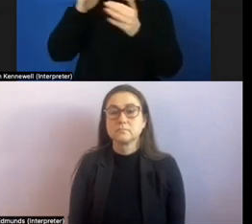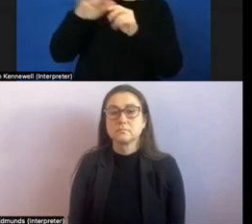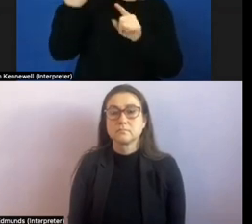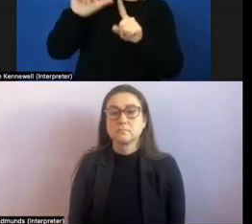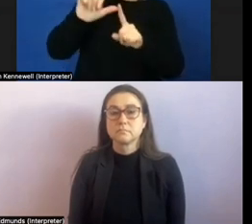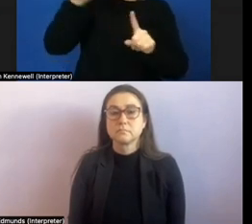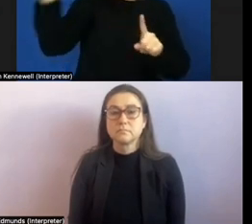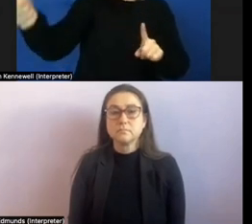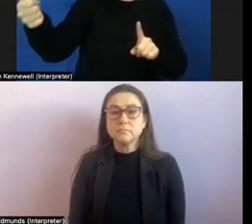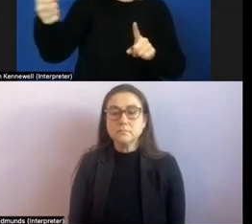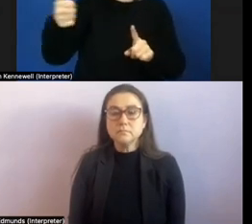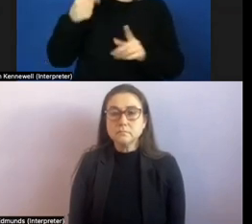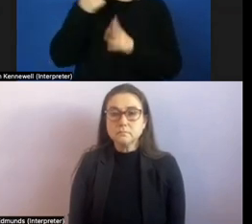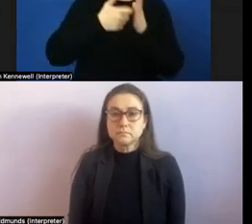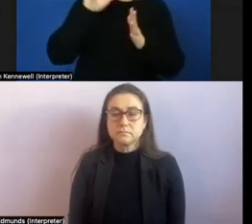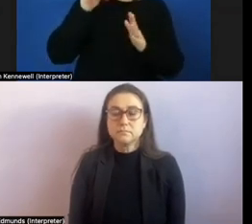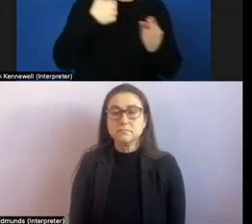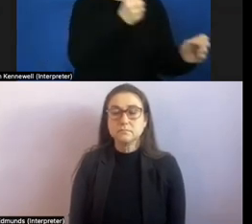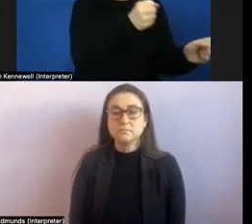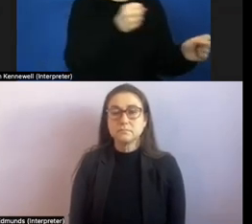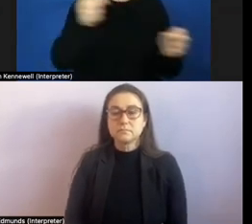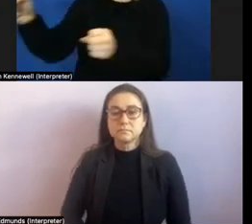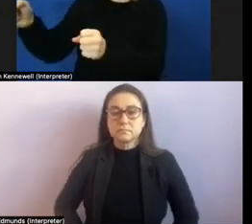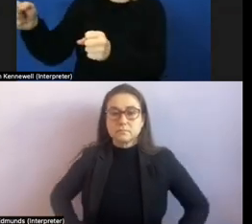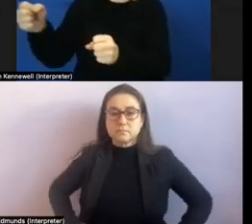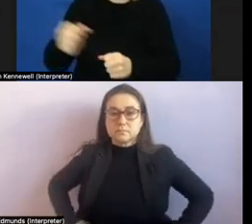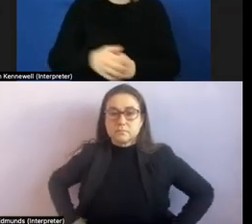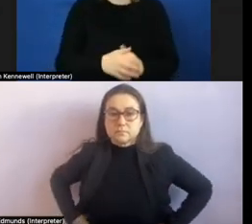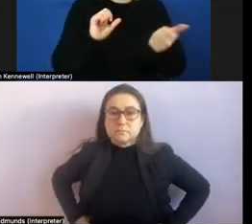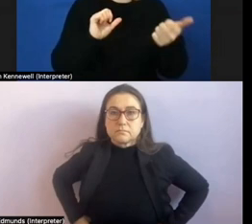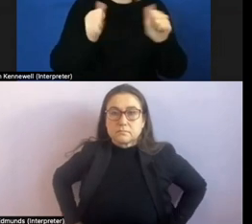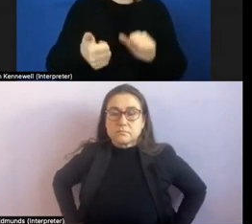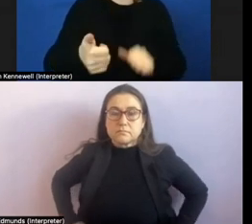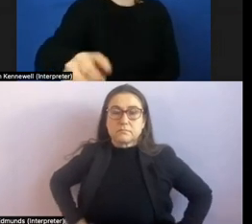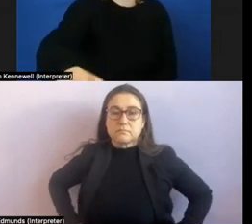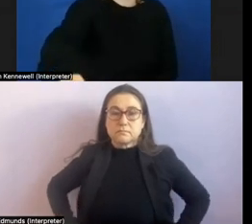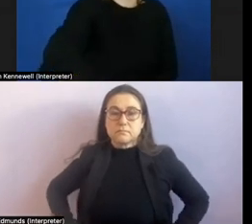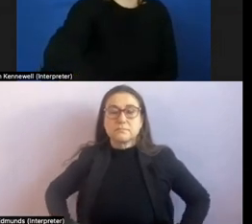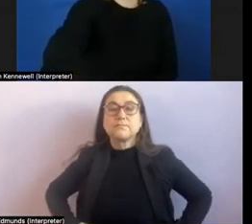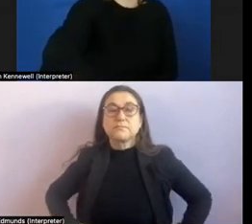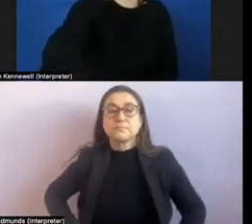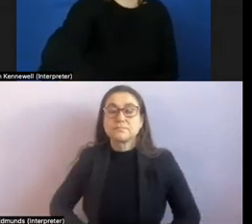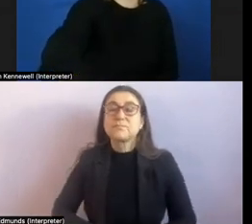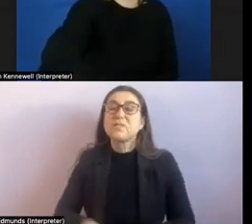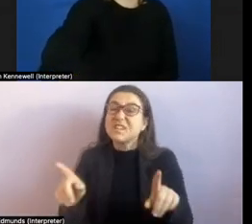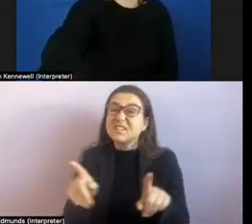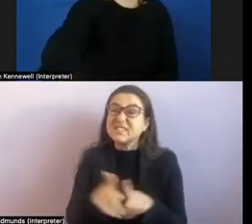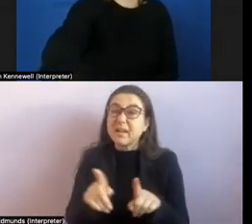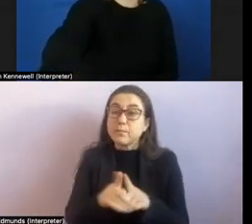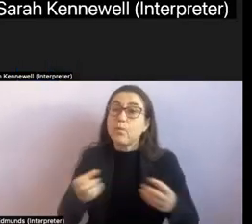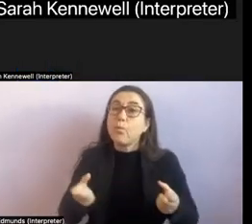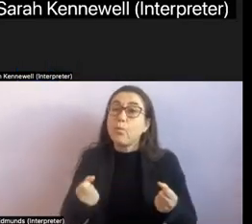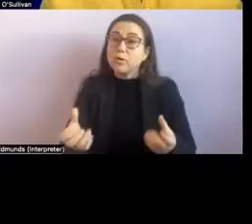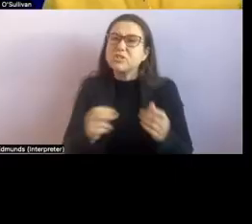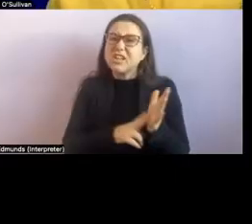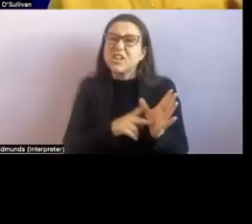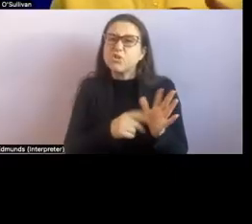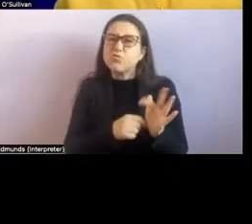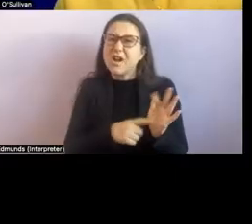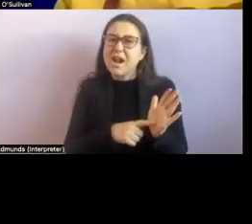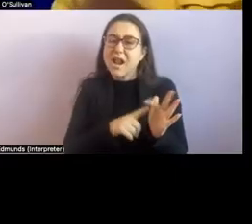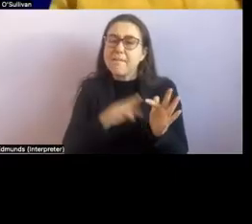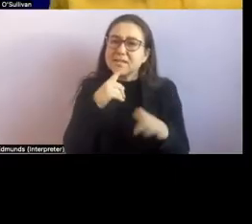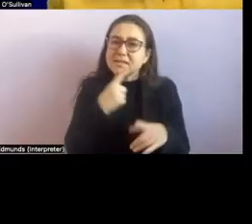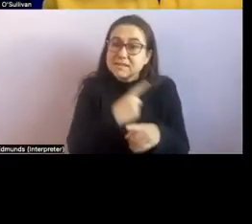their environment rather than just moving and as um the rail mentioned before it also same for wheelchairs um i've been in different places where